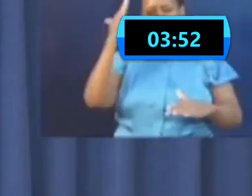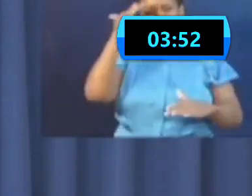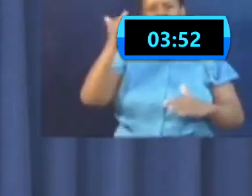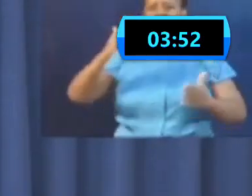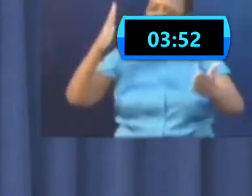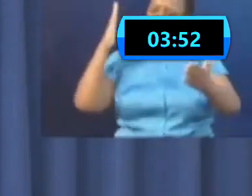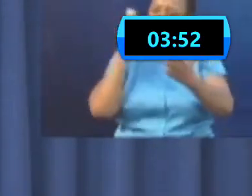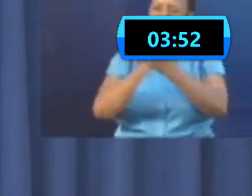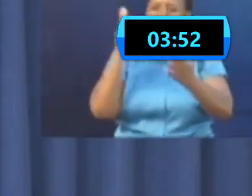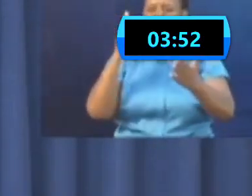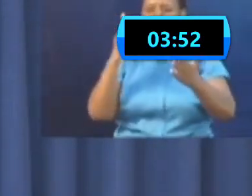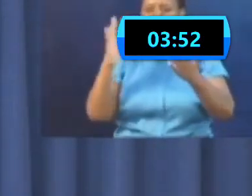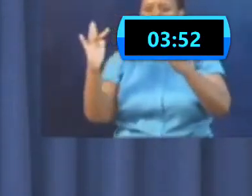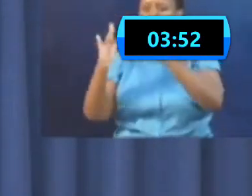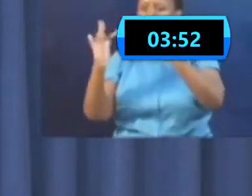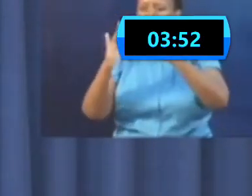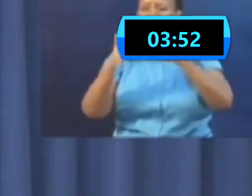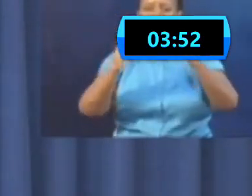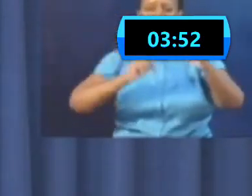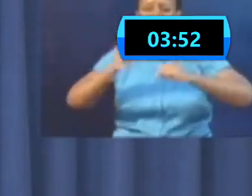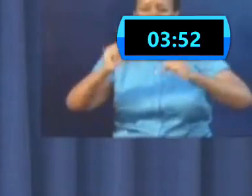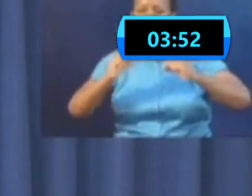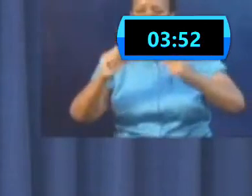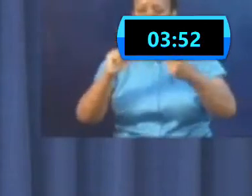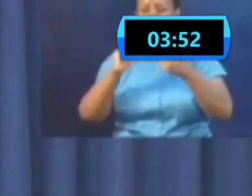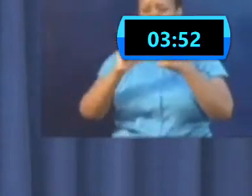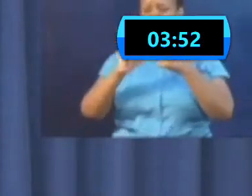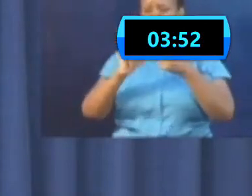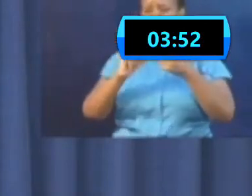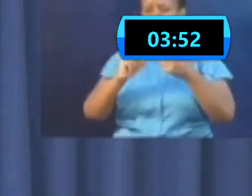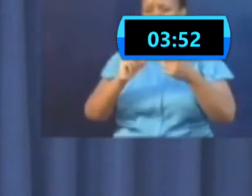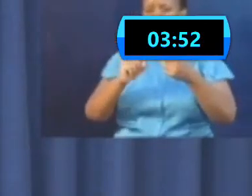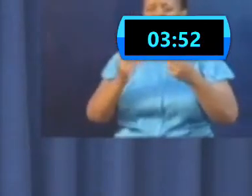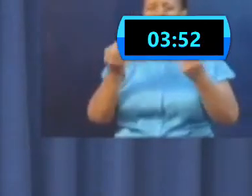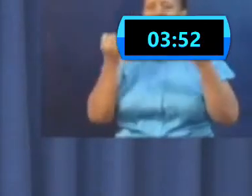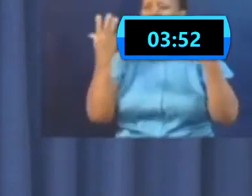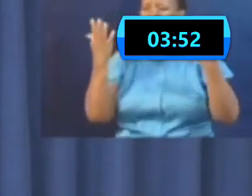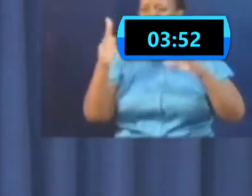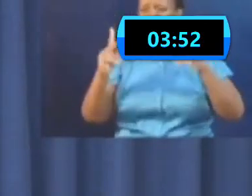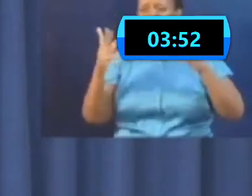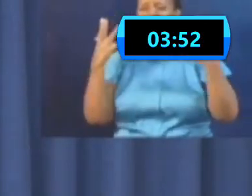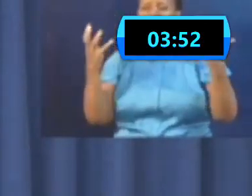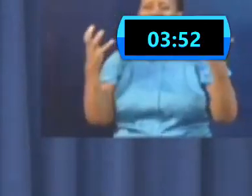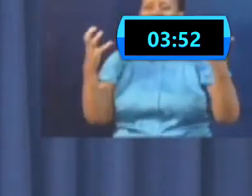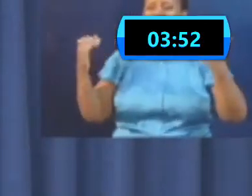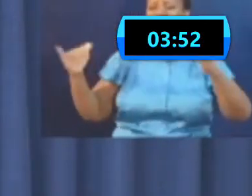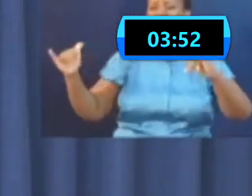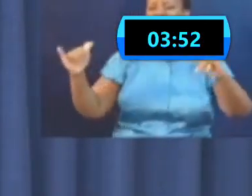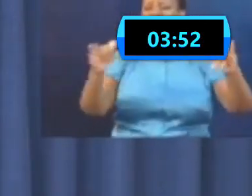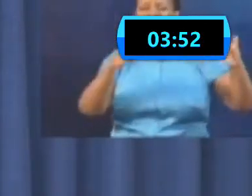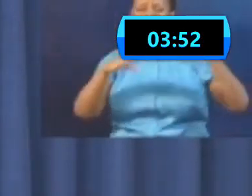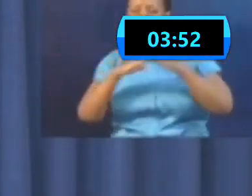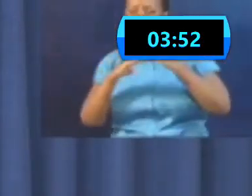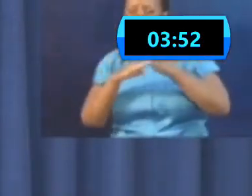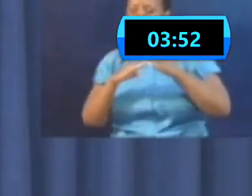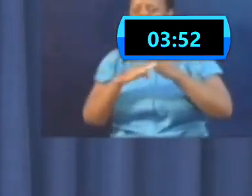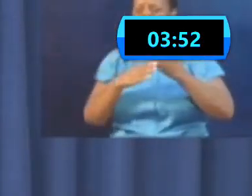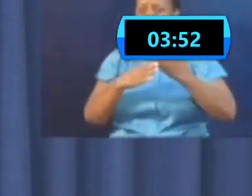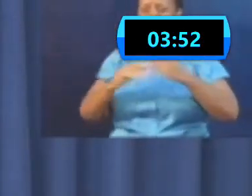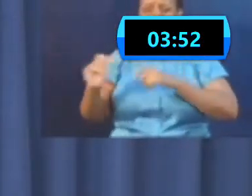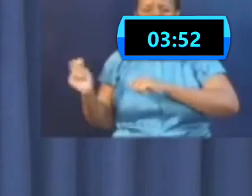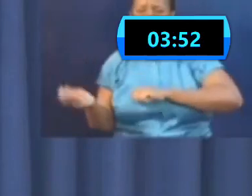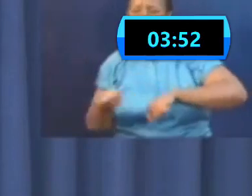team sport for all kinds of reasons. But because the condition under which they'll be operating would be one that is